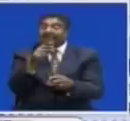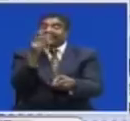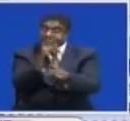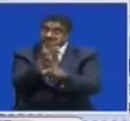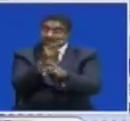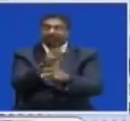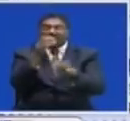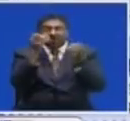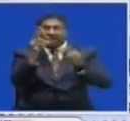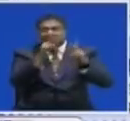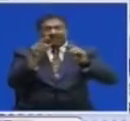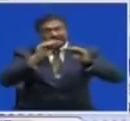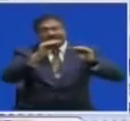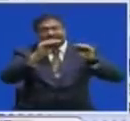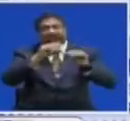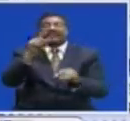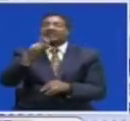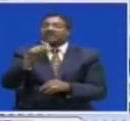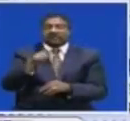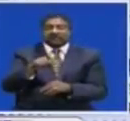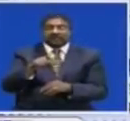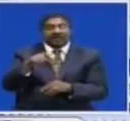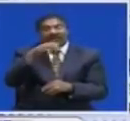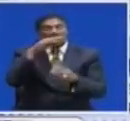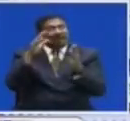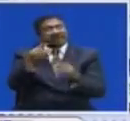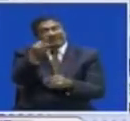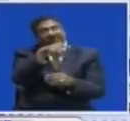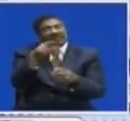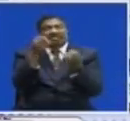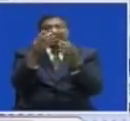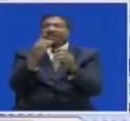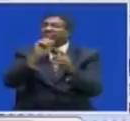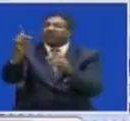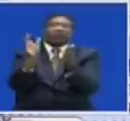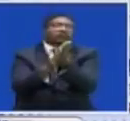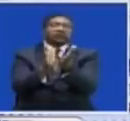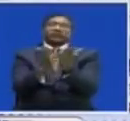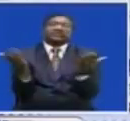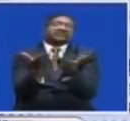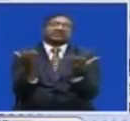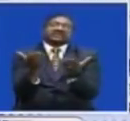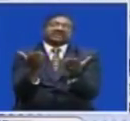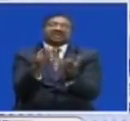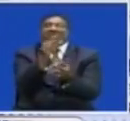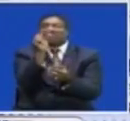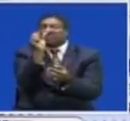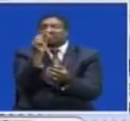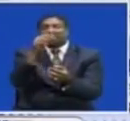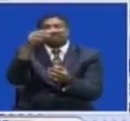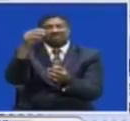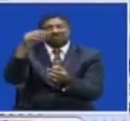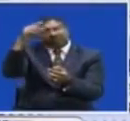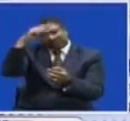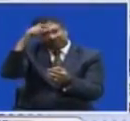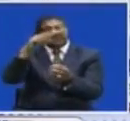the masses These are farmers That at times Have never been to school They have got Very scant knowledge It's important It's necessary And of